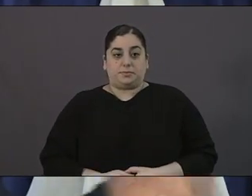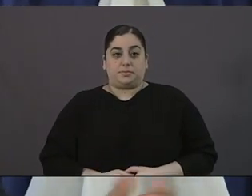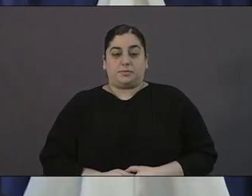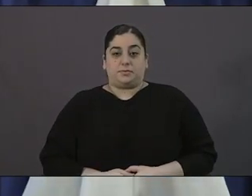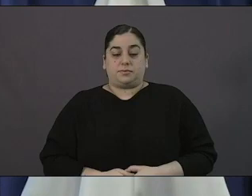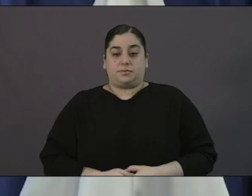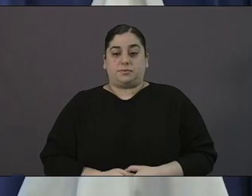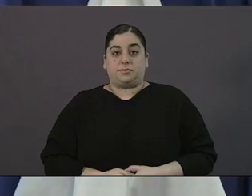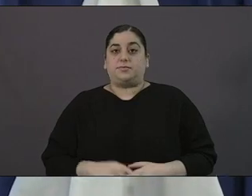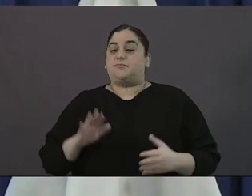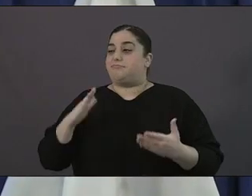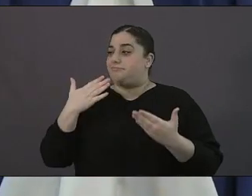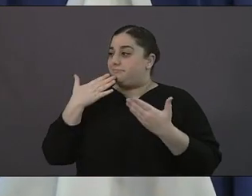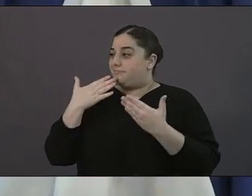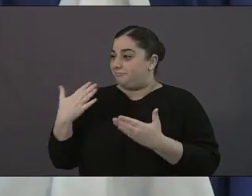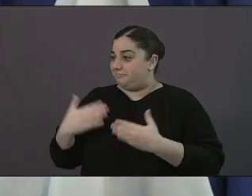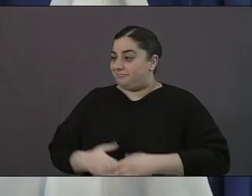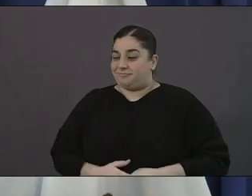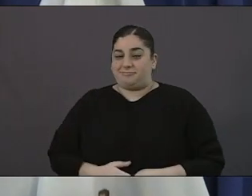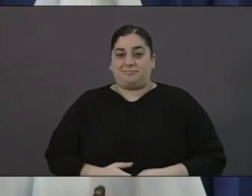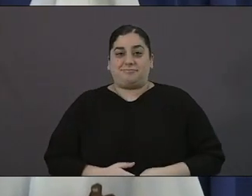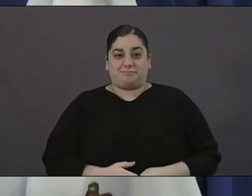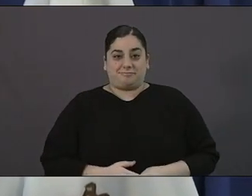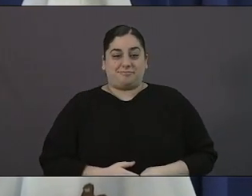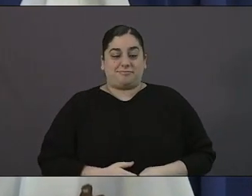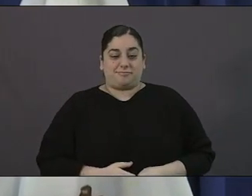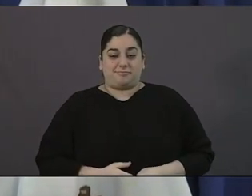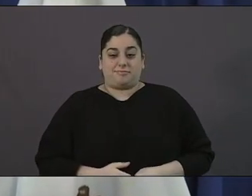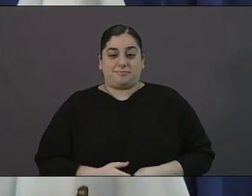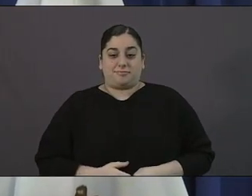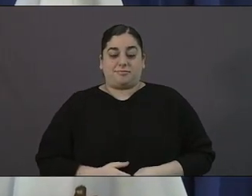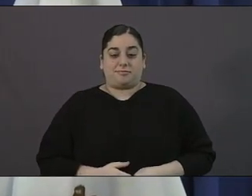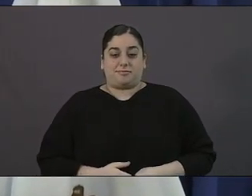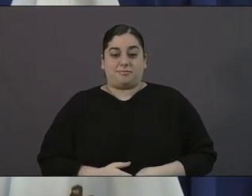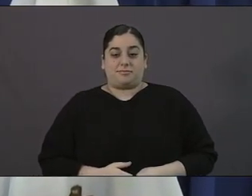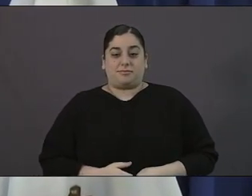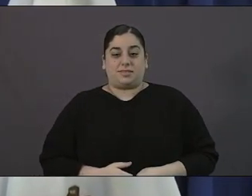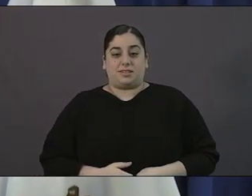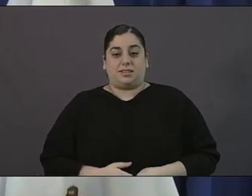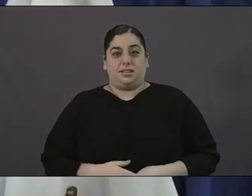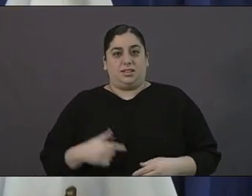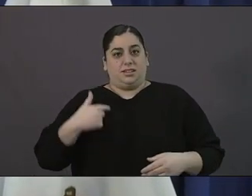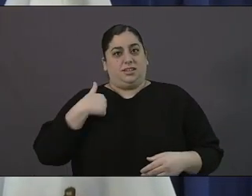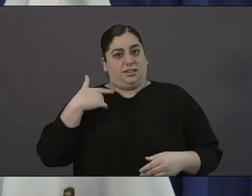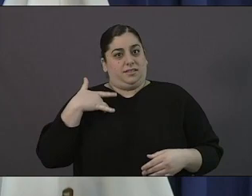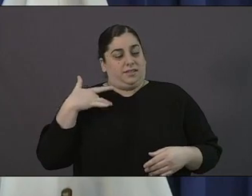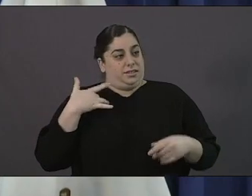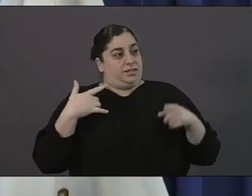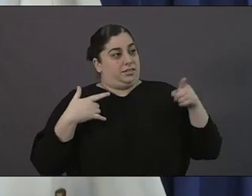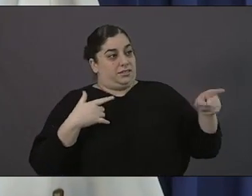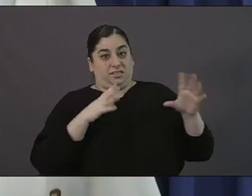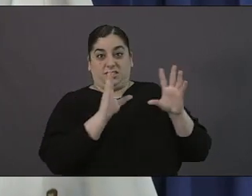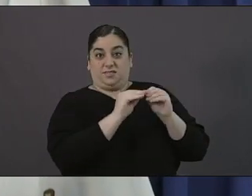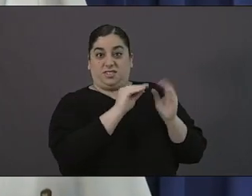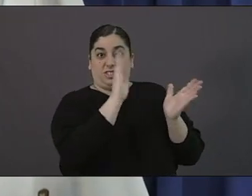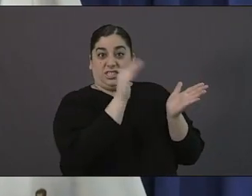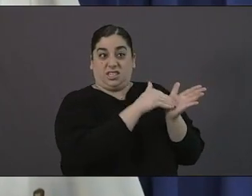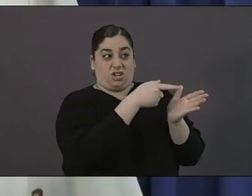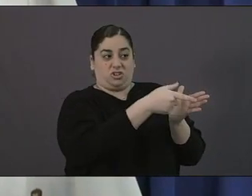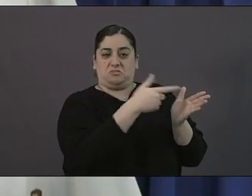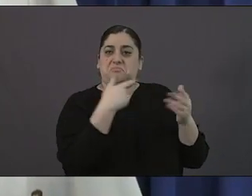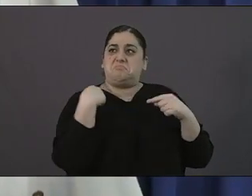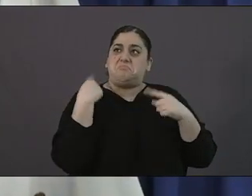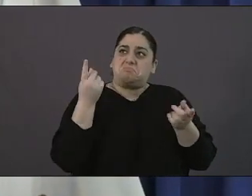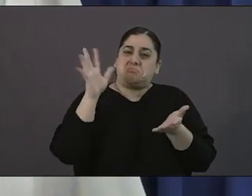thanks mayor kevin um i think we've been there two weeks but it seems like we've been there two years uh everybody's settled in now